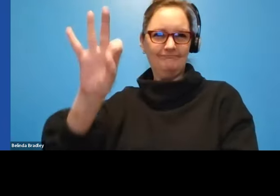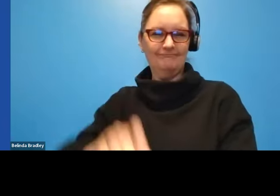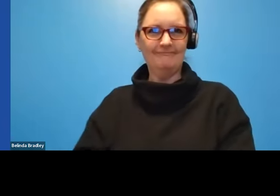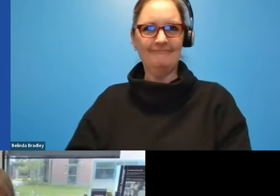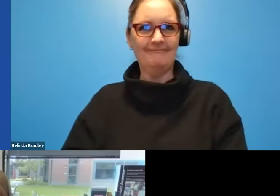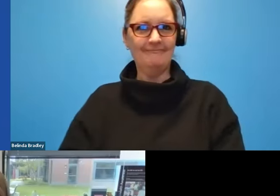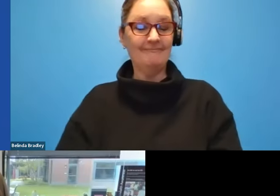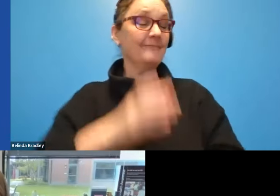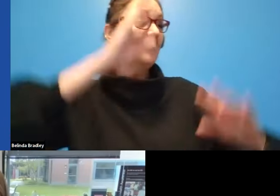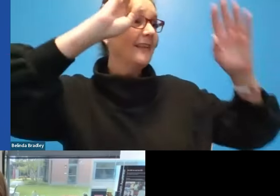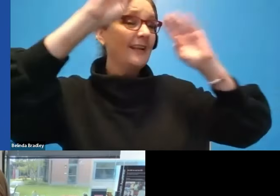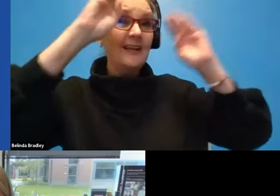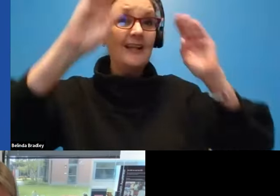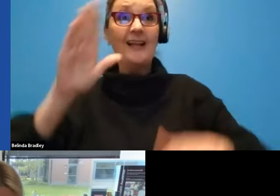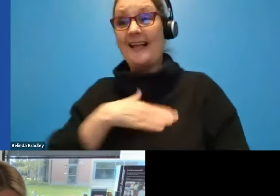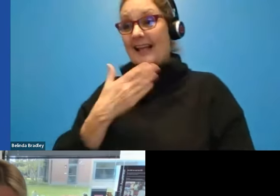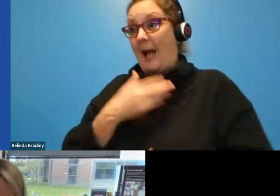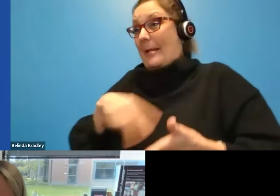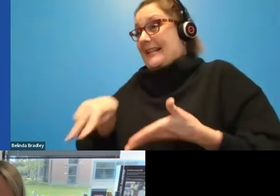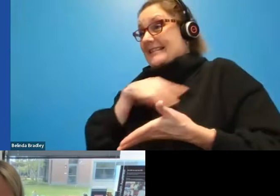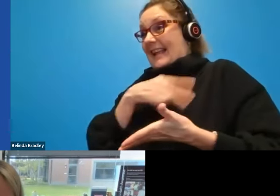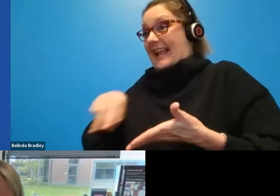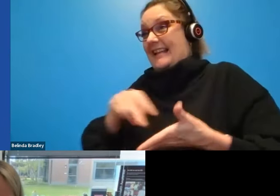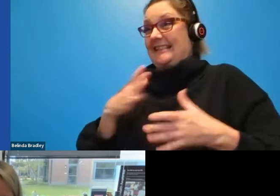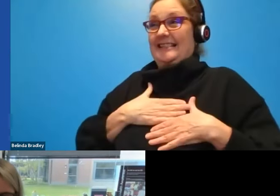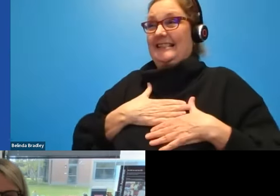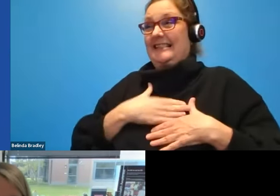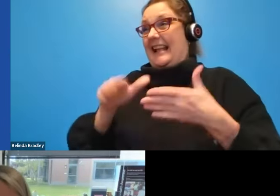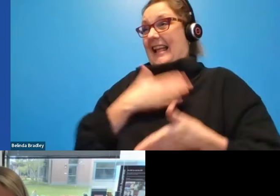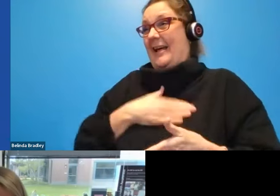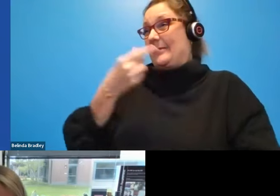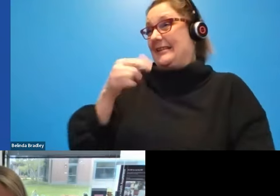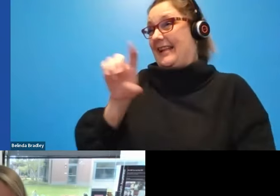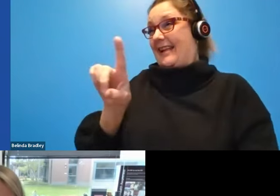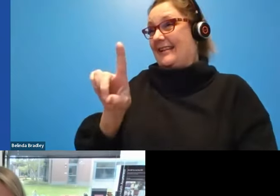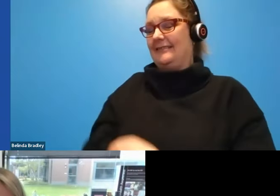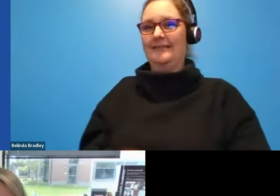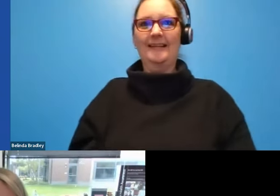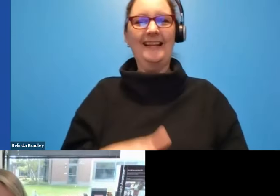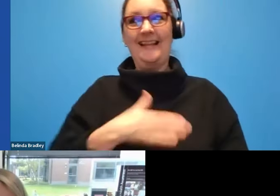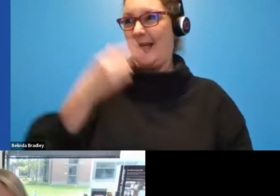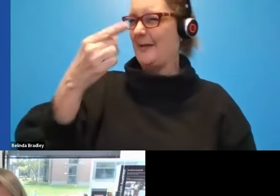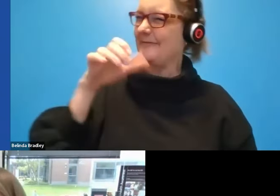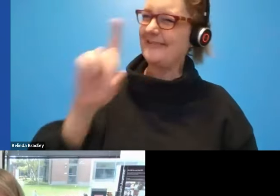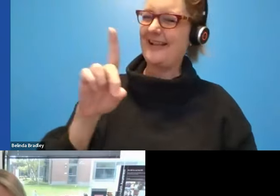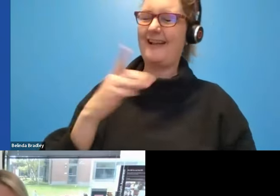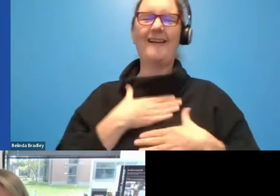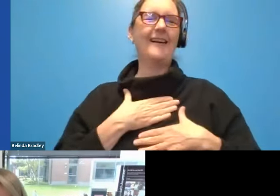Hello there. Happy GAD. Happy GAD. I'm so glad to be spending it with you today.